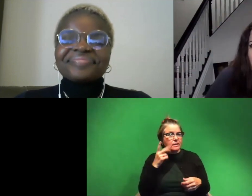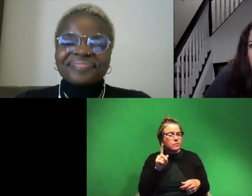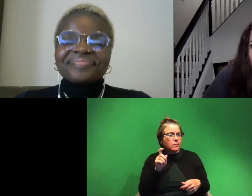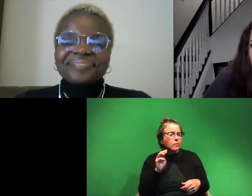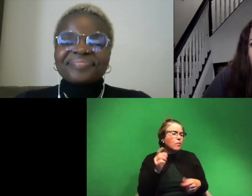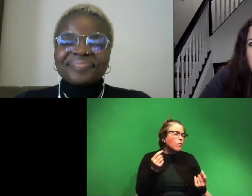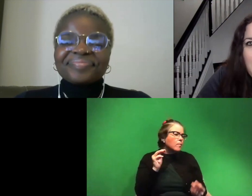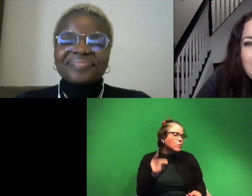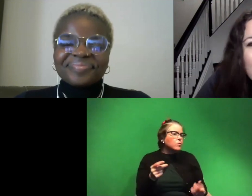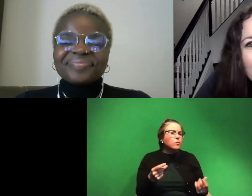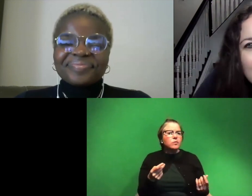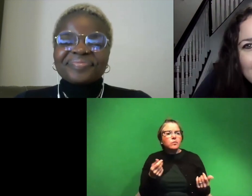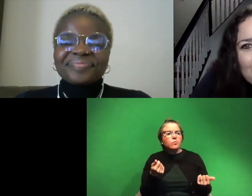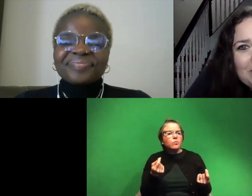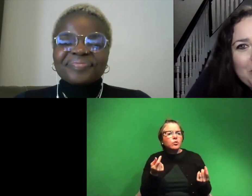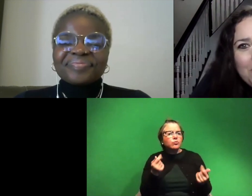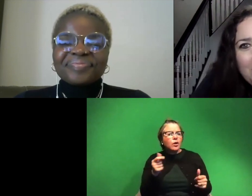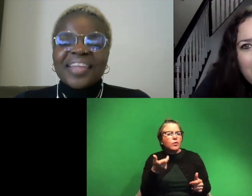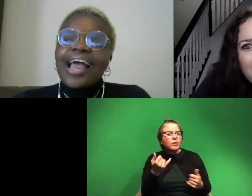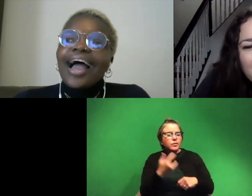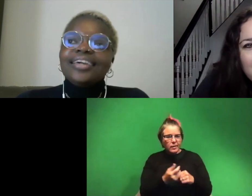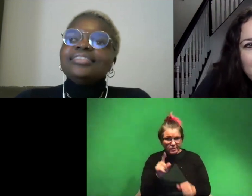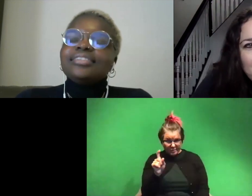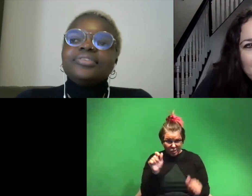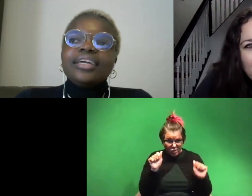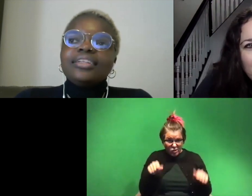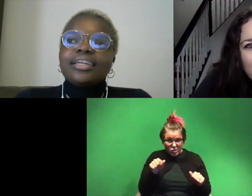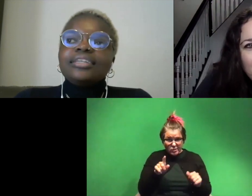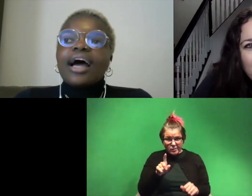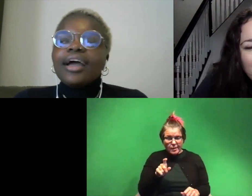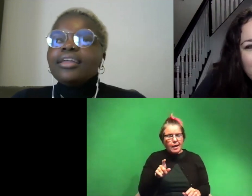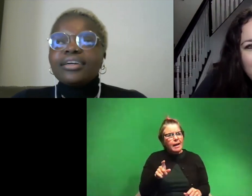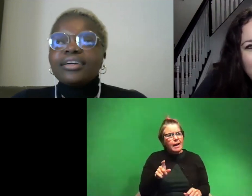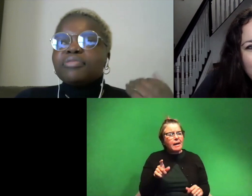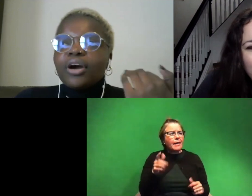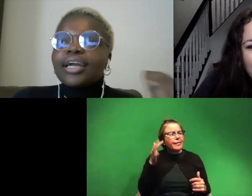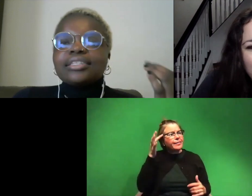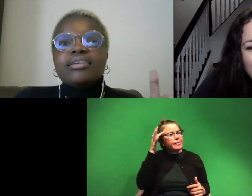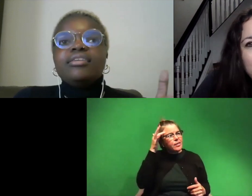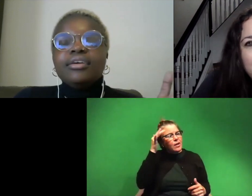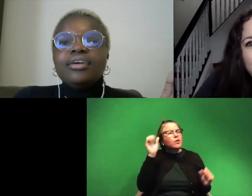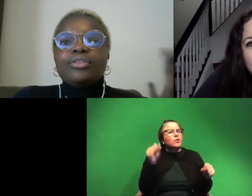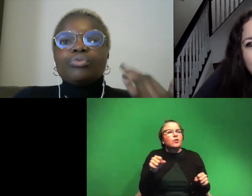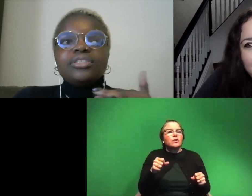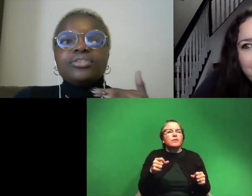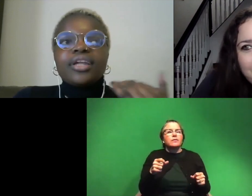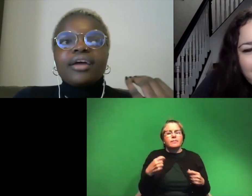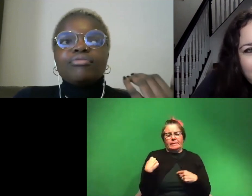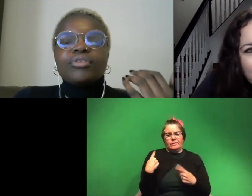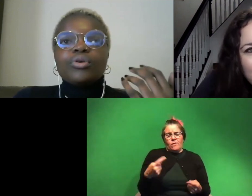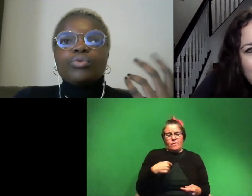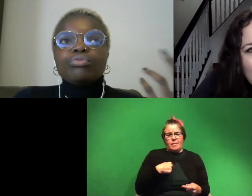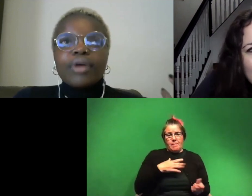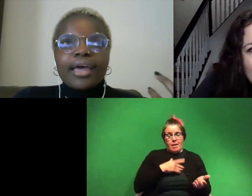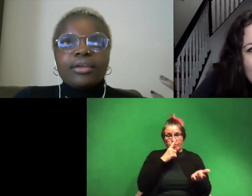like what are you trying to watch today is that like a thing that you could do i guess theoretically it is i thus far i guess in the research that